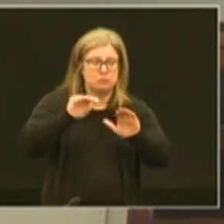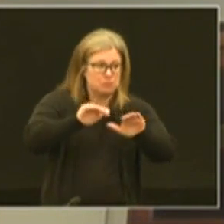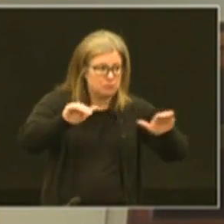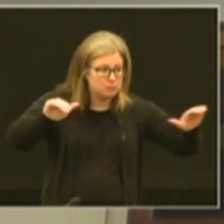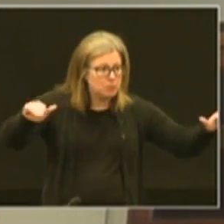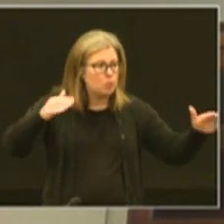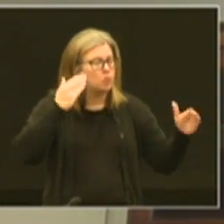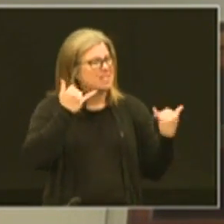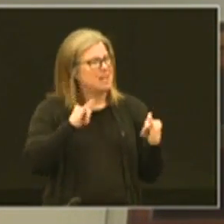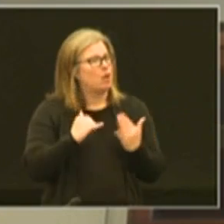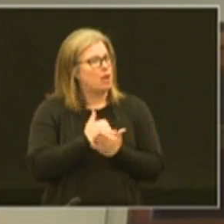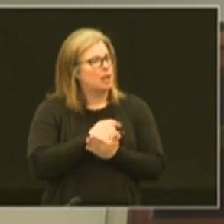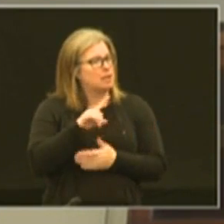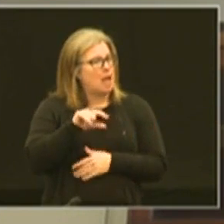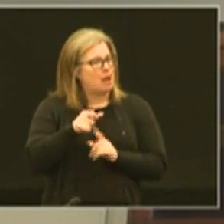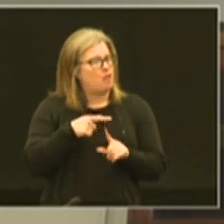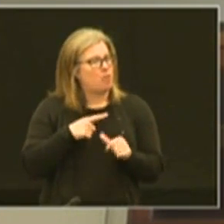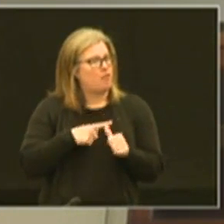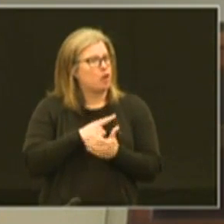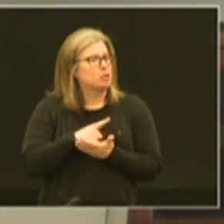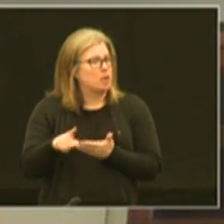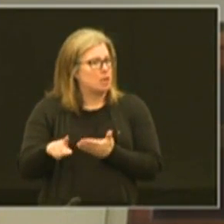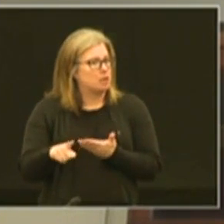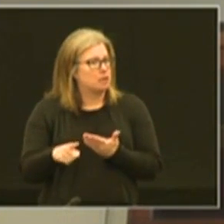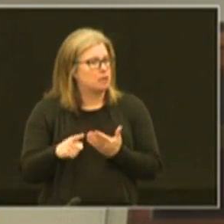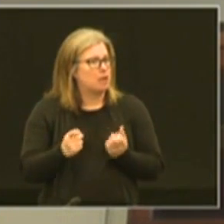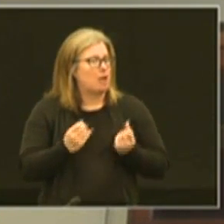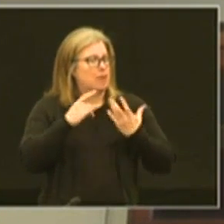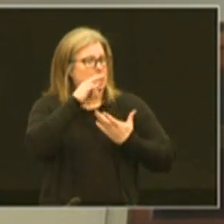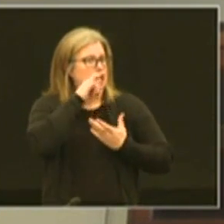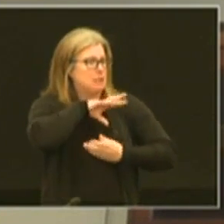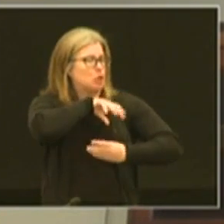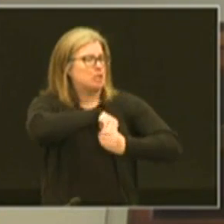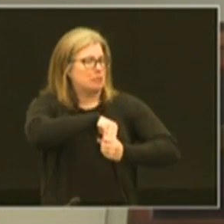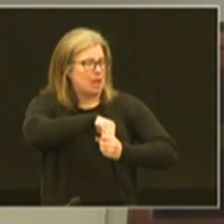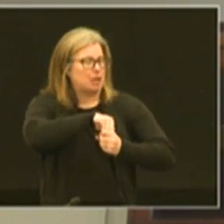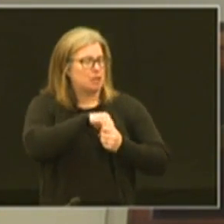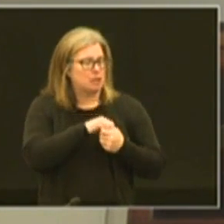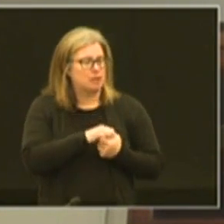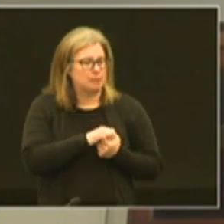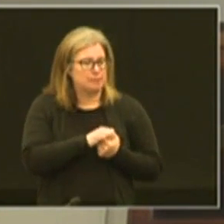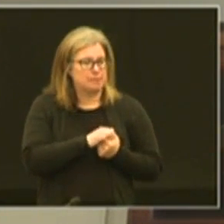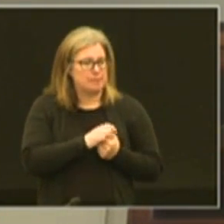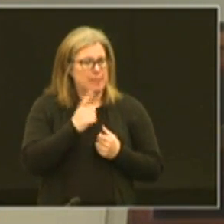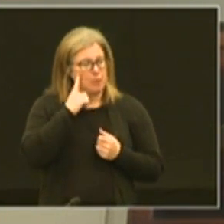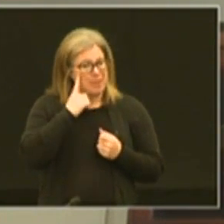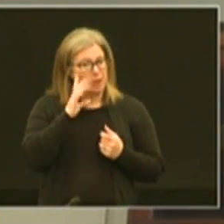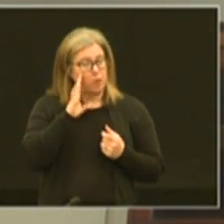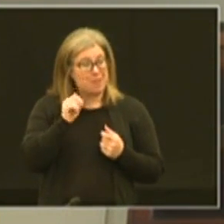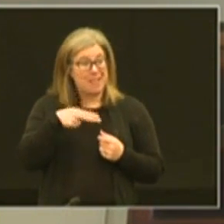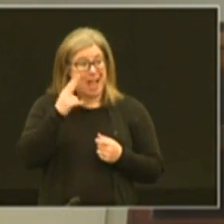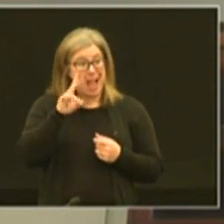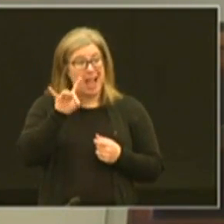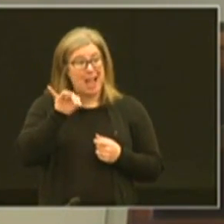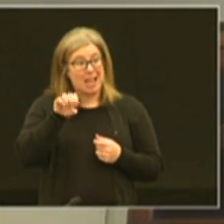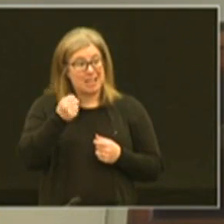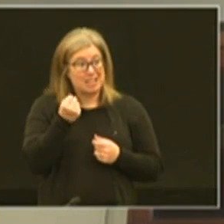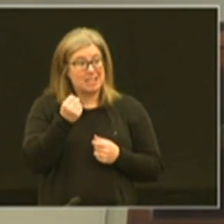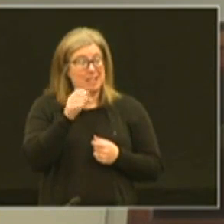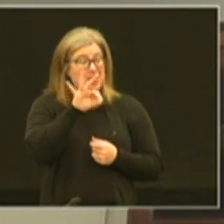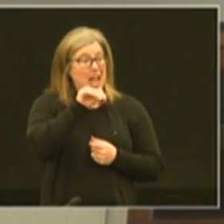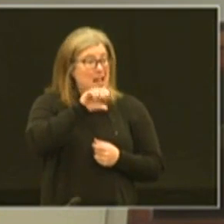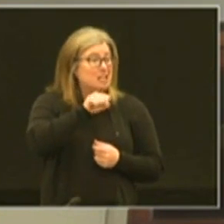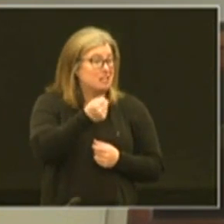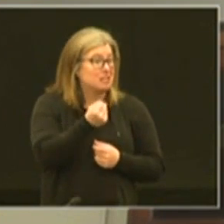we're still collecting that data from the first week how many kids participated but we think it's going to be in the high 80s even to